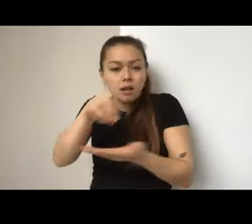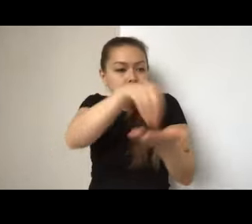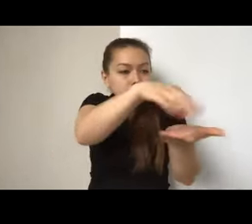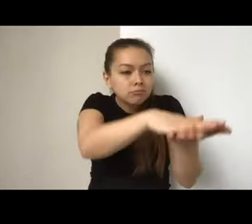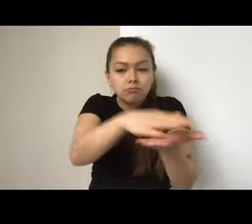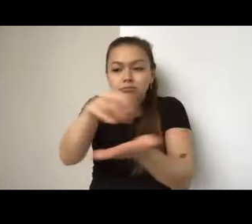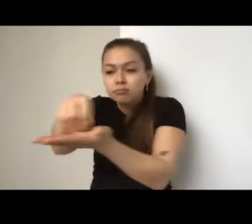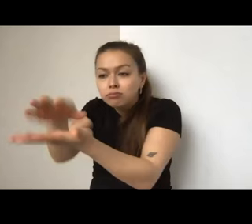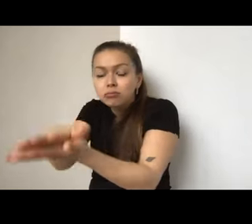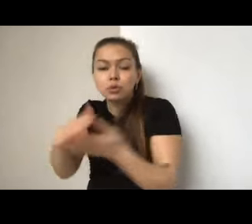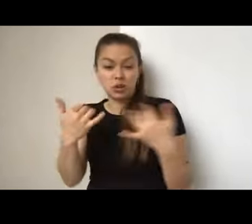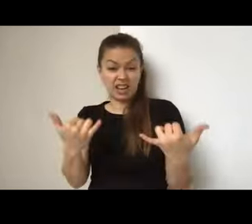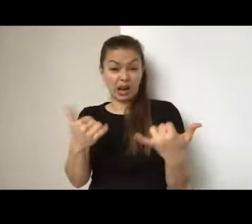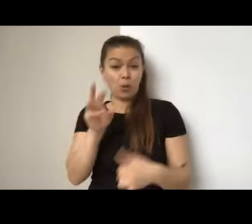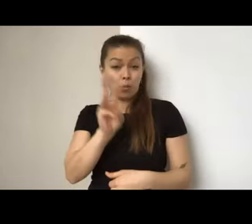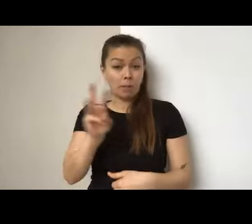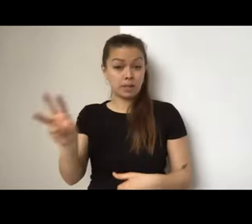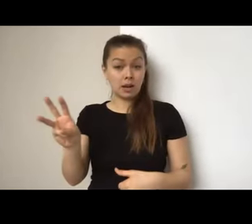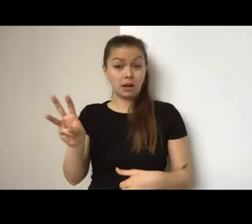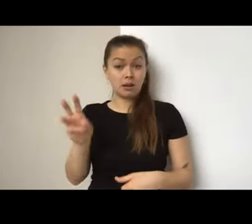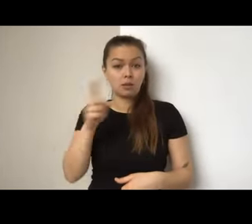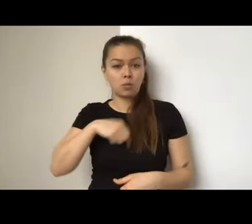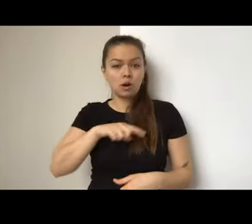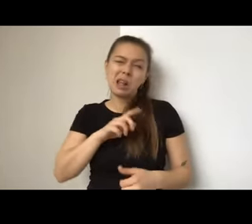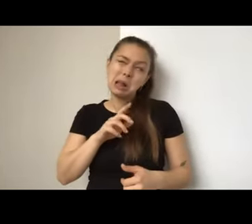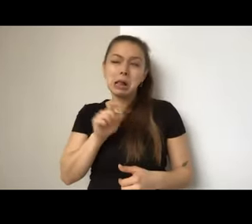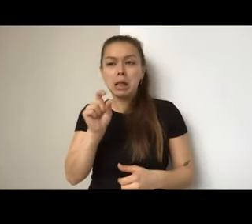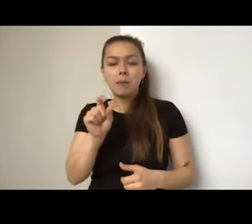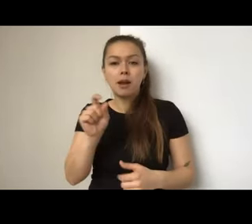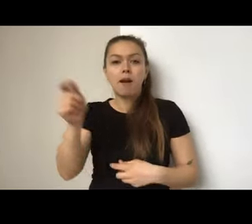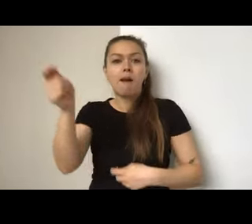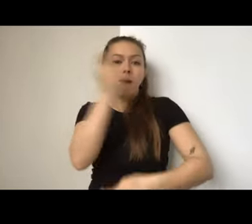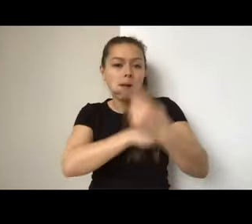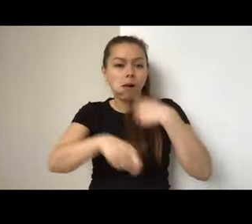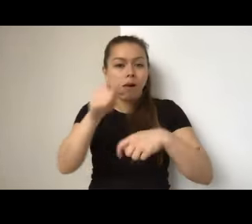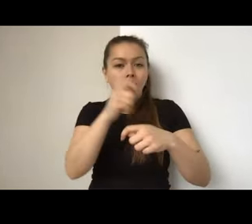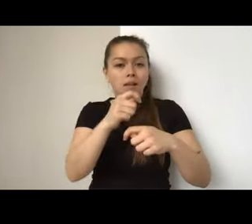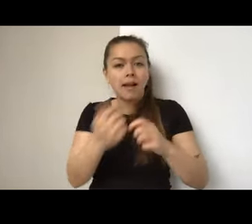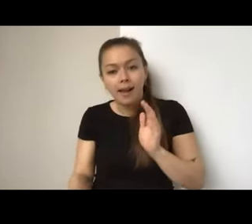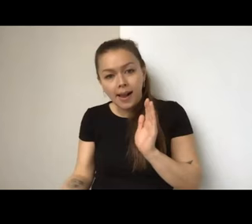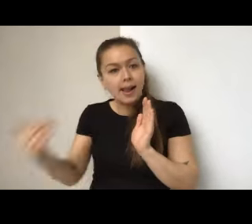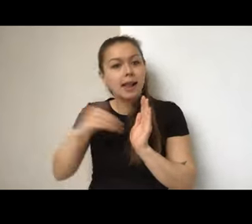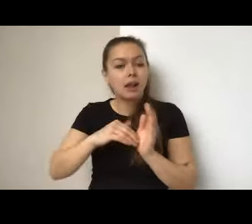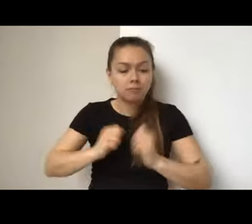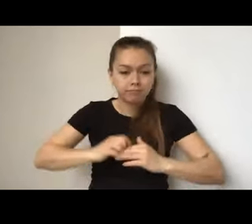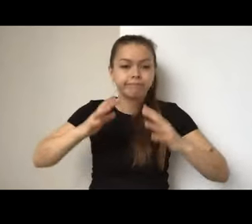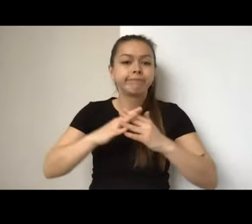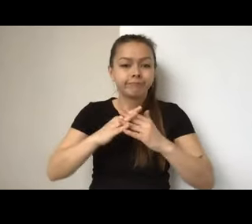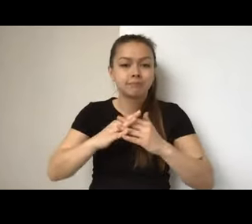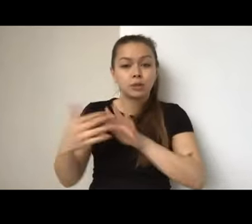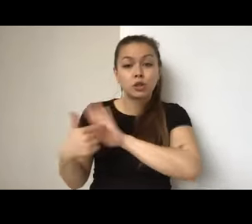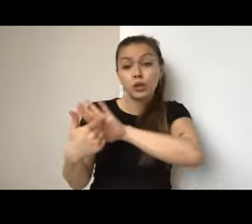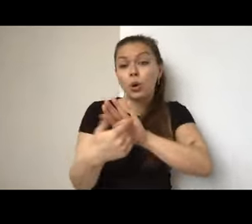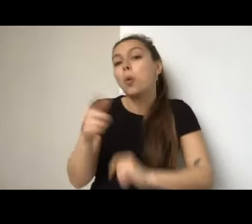our website. We're doing almost a little bit of an overhaul, uh, to make, uh, to kind of show where we've documented stories. And, uh, from a creator